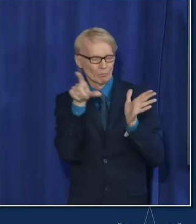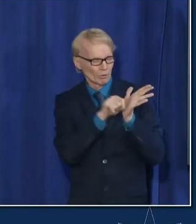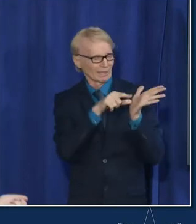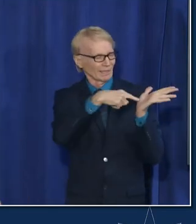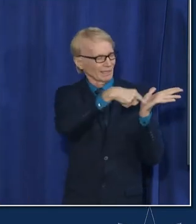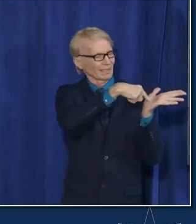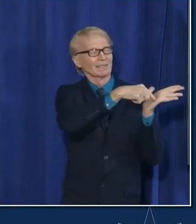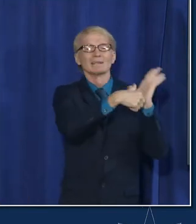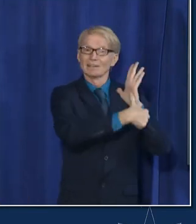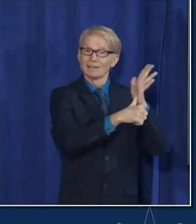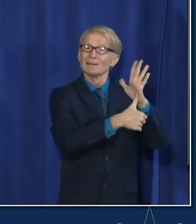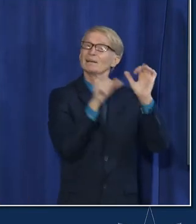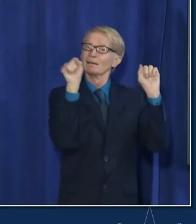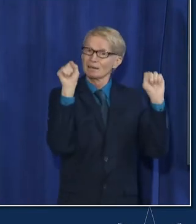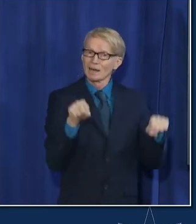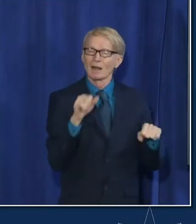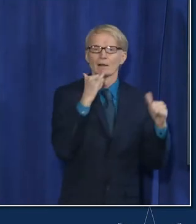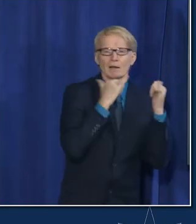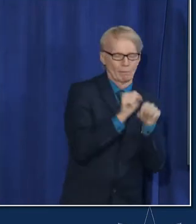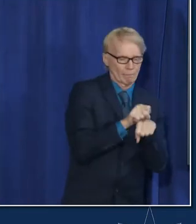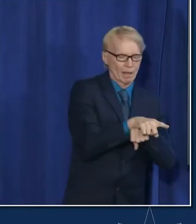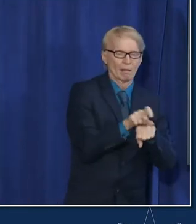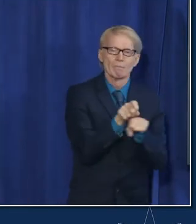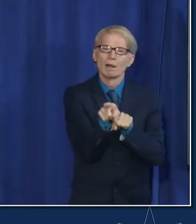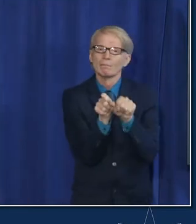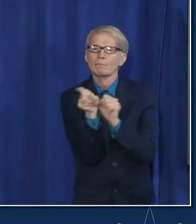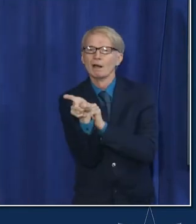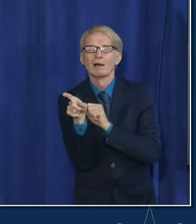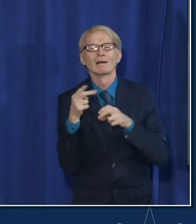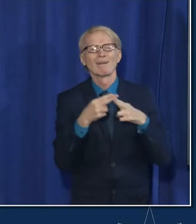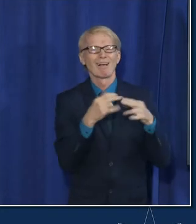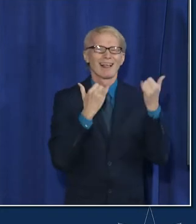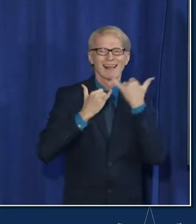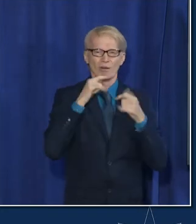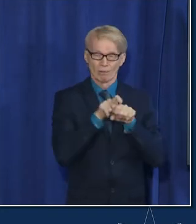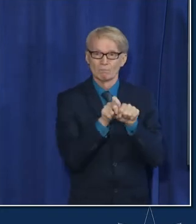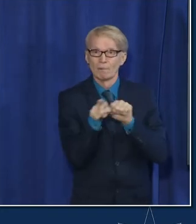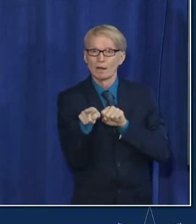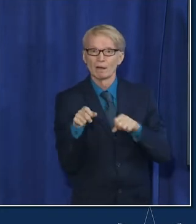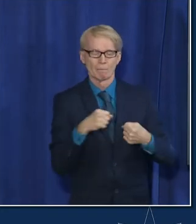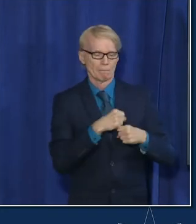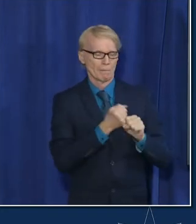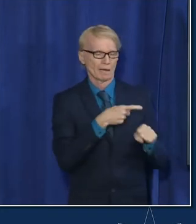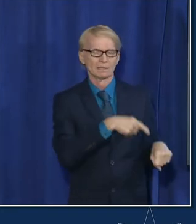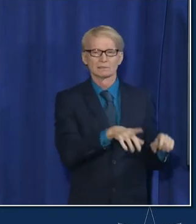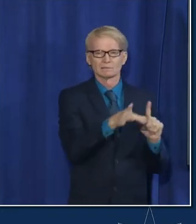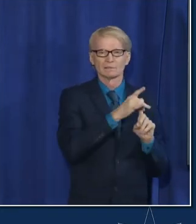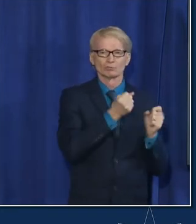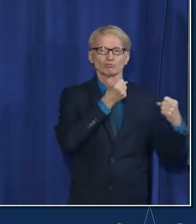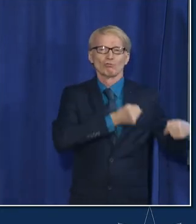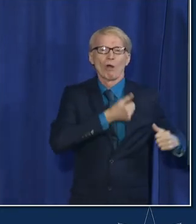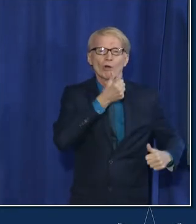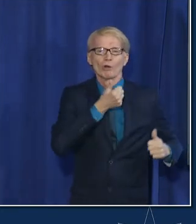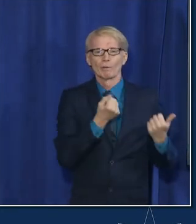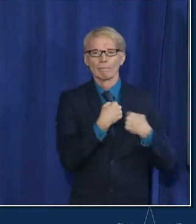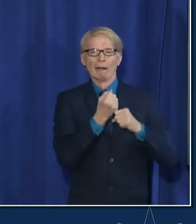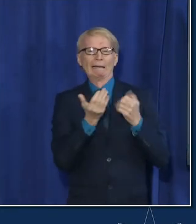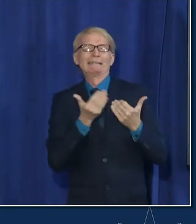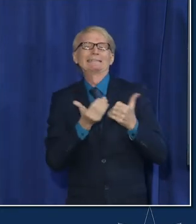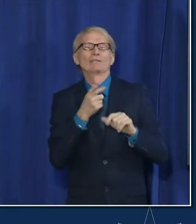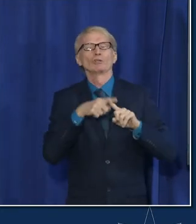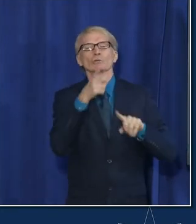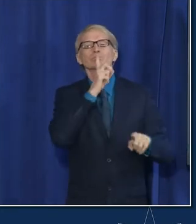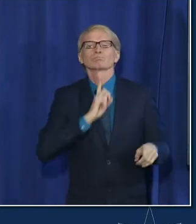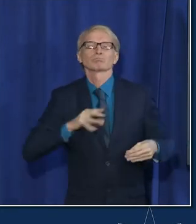can get passed on if we see one of these errors make the virus stronger in some way make it easier to get into the host